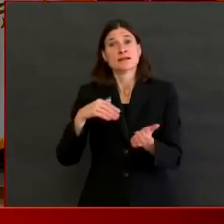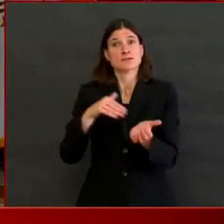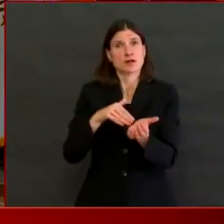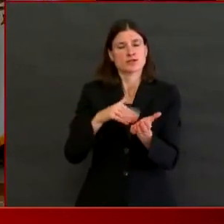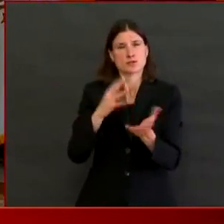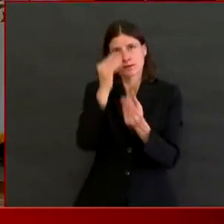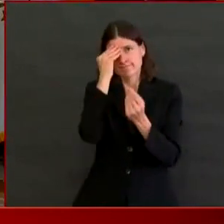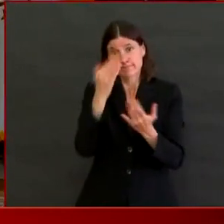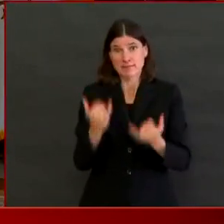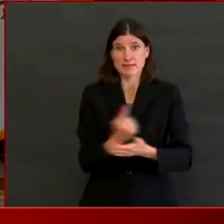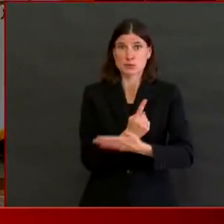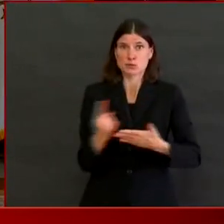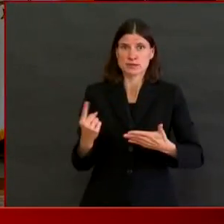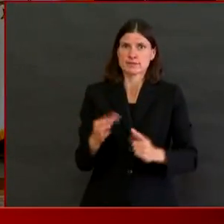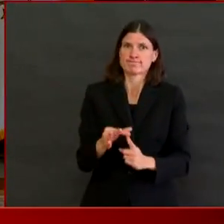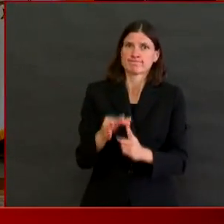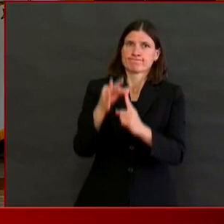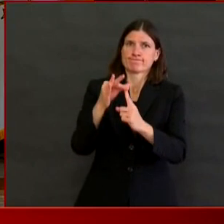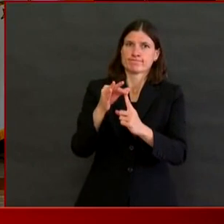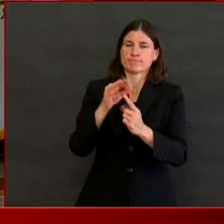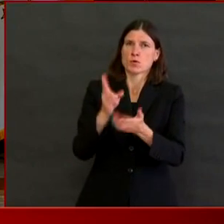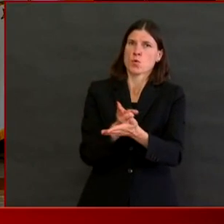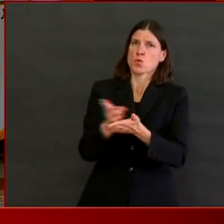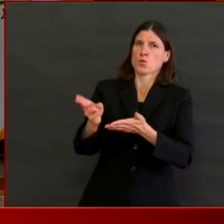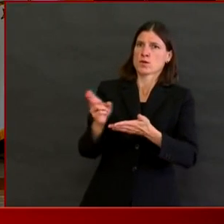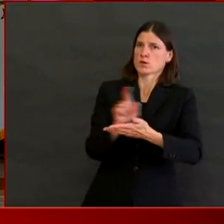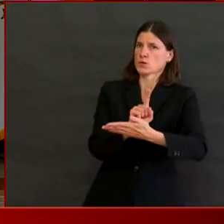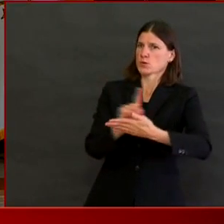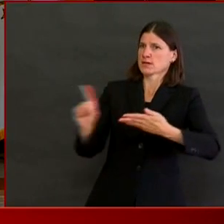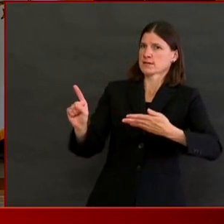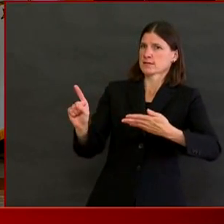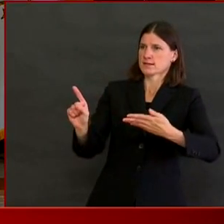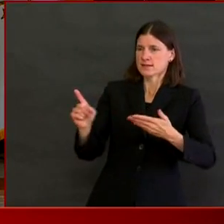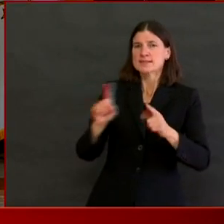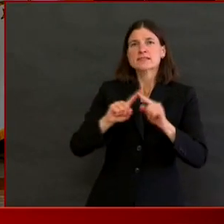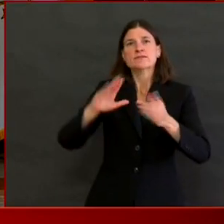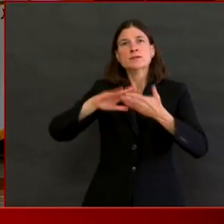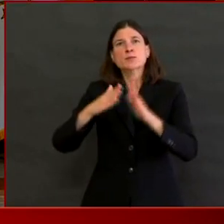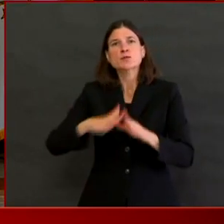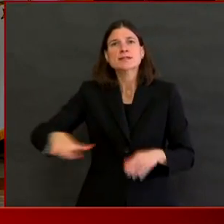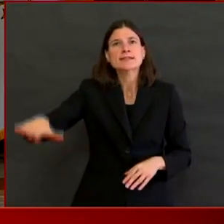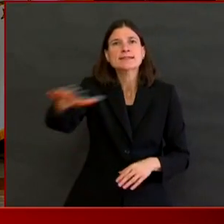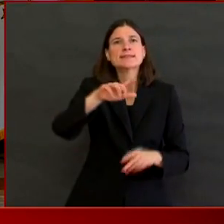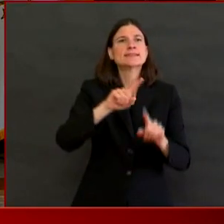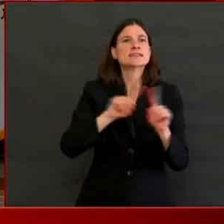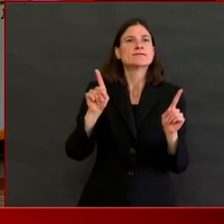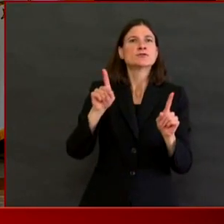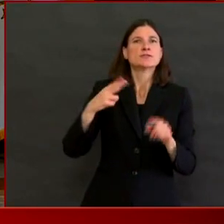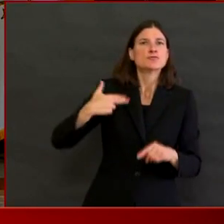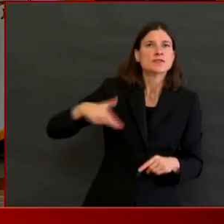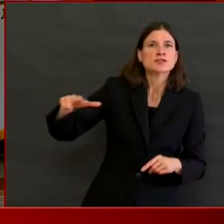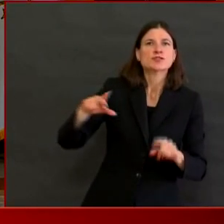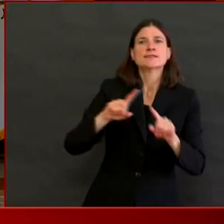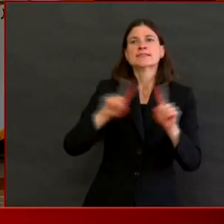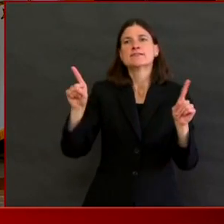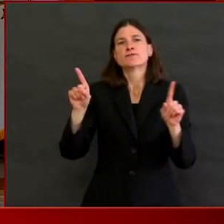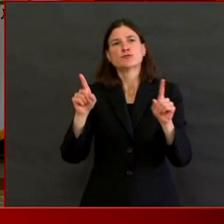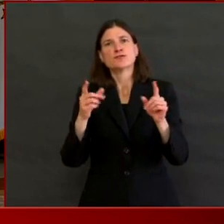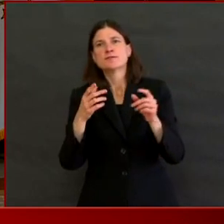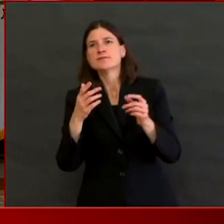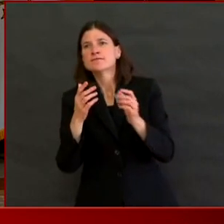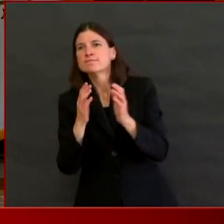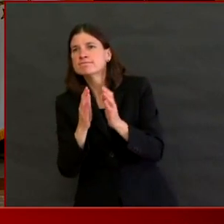an important time for many faith communities throughout Rhode Island and throughout the world, and